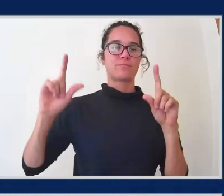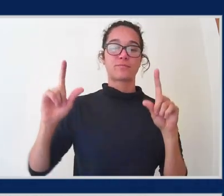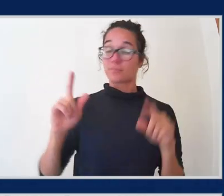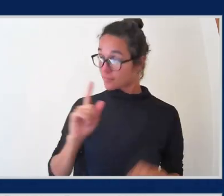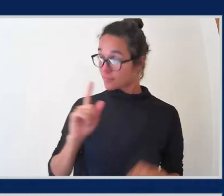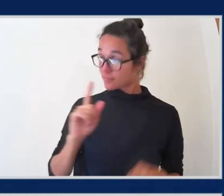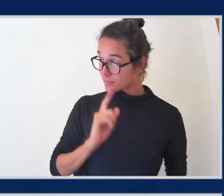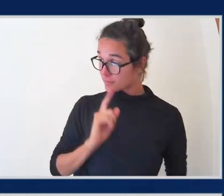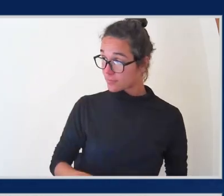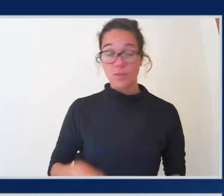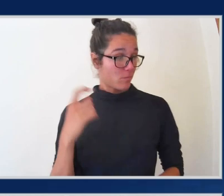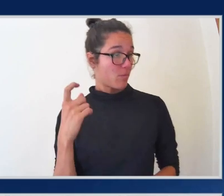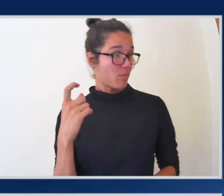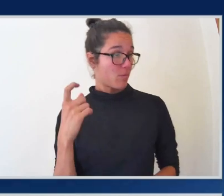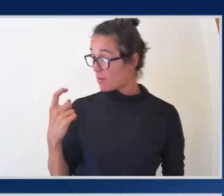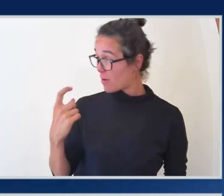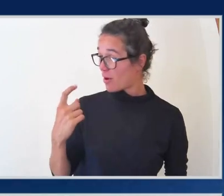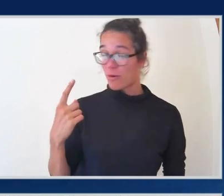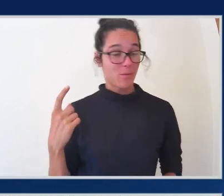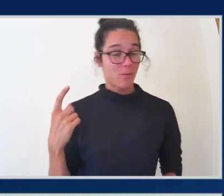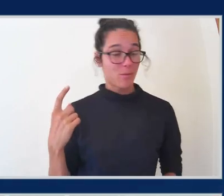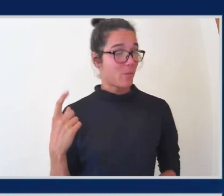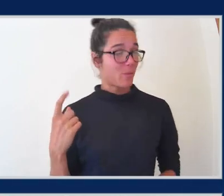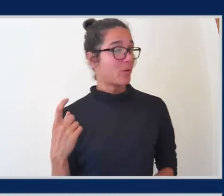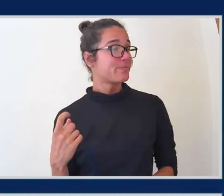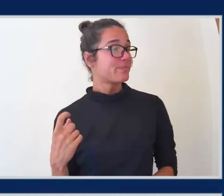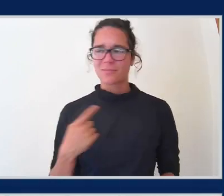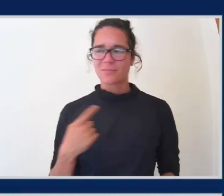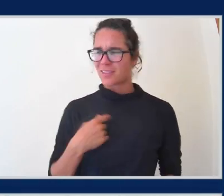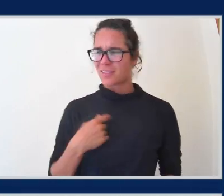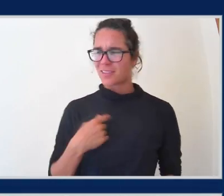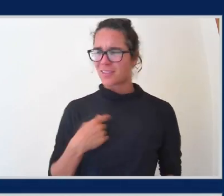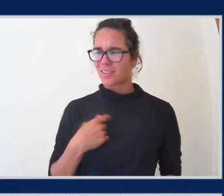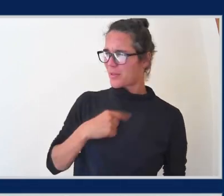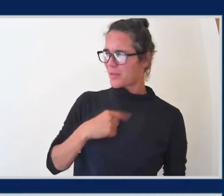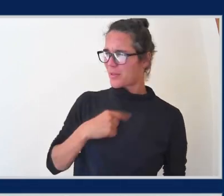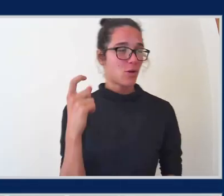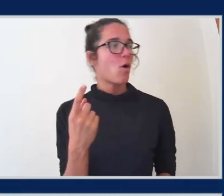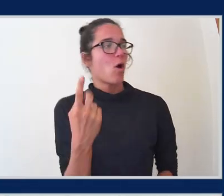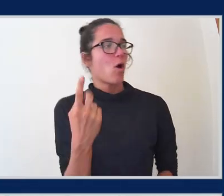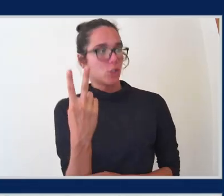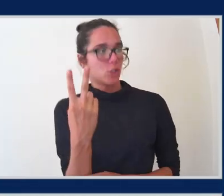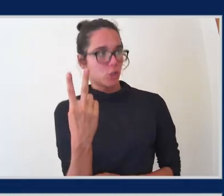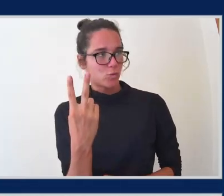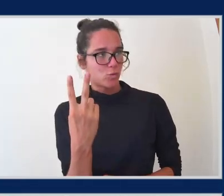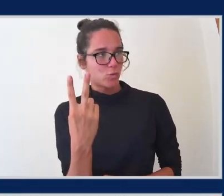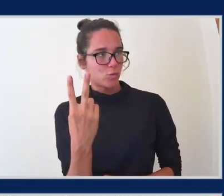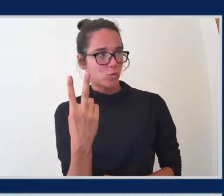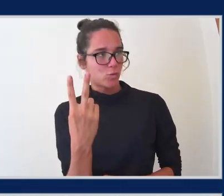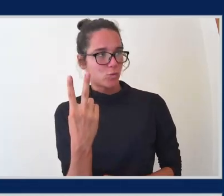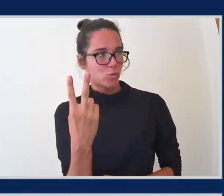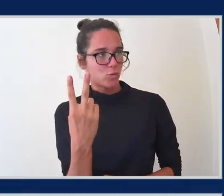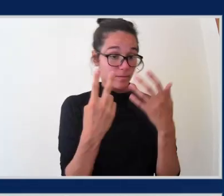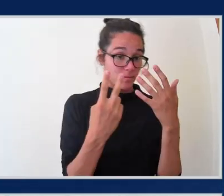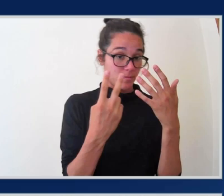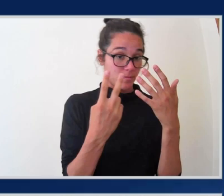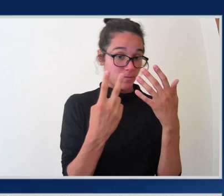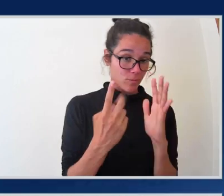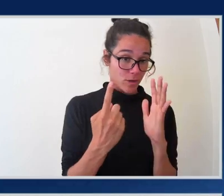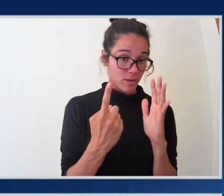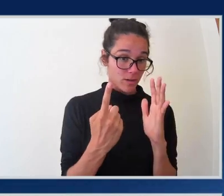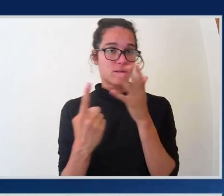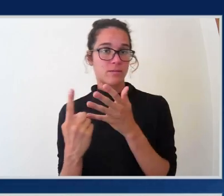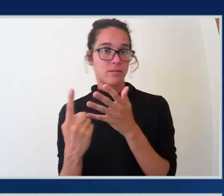One more question. Let's bring up one more question. I thought we just had the one. No, we have one more question. Do we? Yeah. Security teams creating a response plan and invent employee